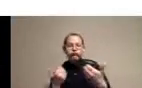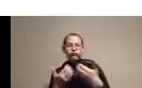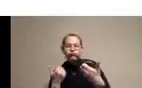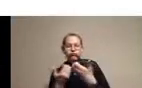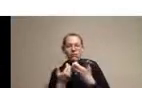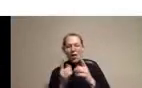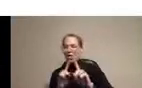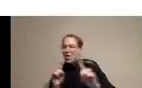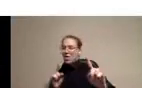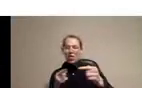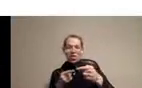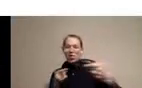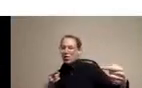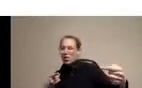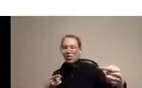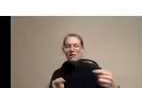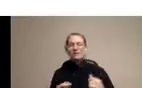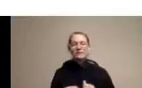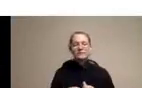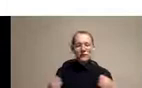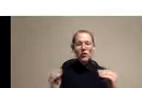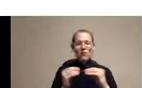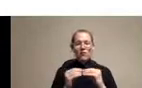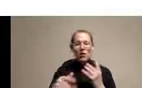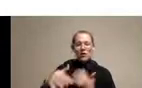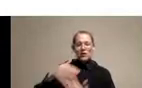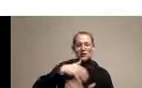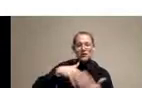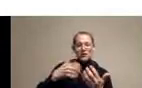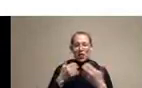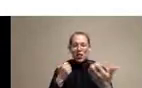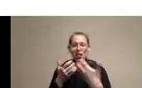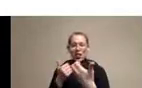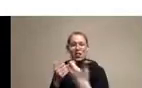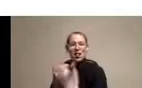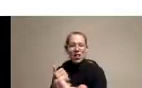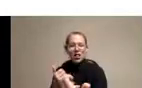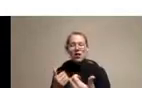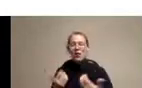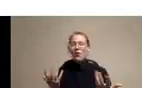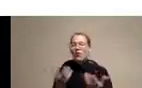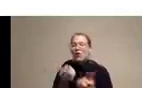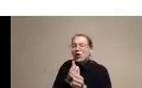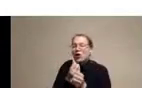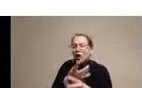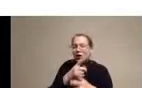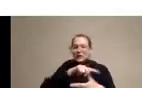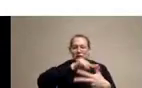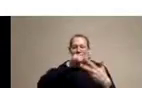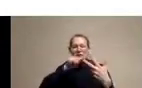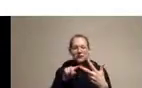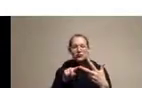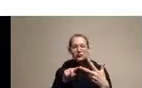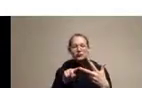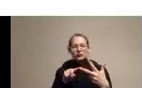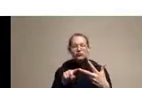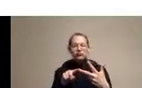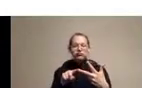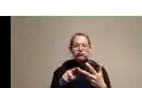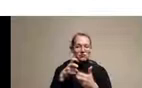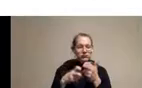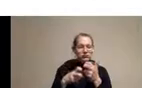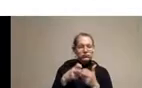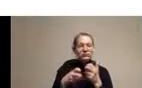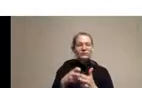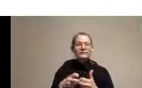social fracturing. So now let's talk about what caused these shortcomings, what actually resulted in these shortcomings. And I would like to offer three explanations for it. Number one